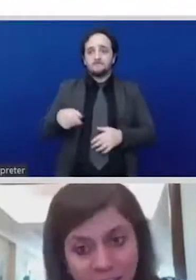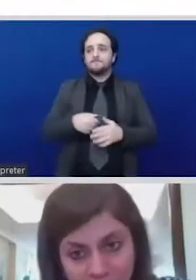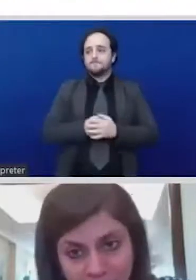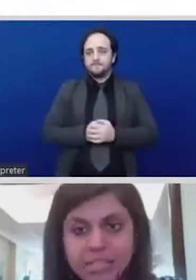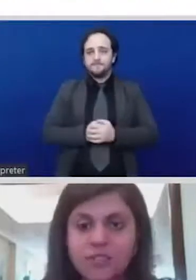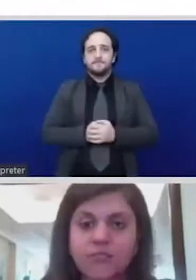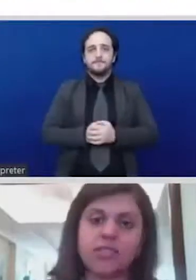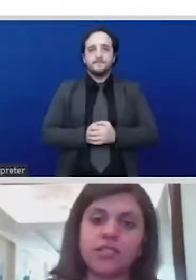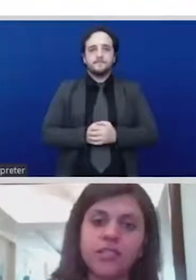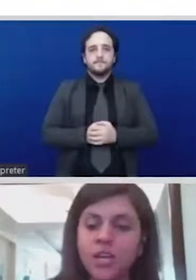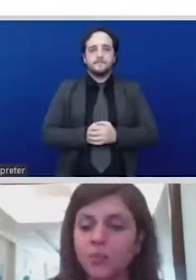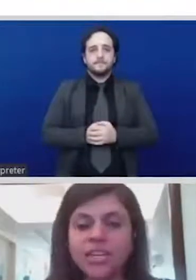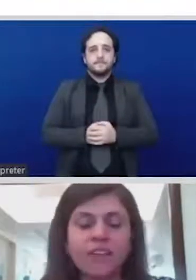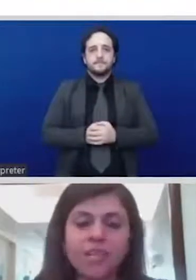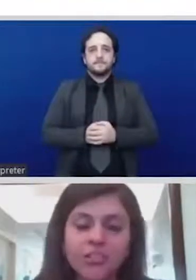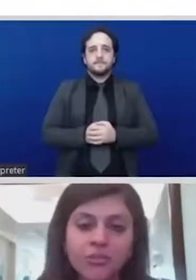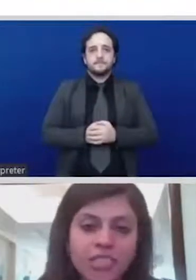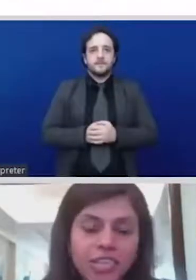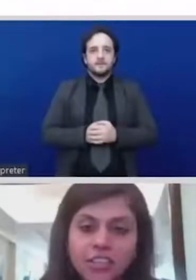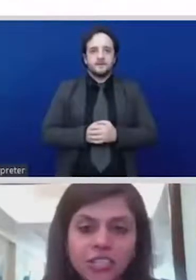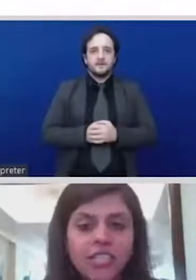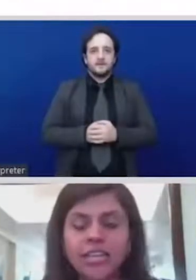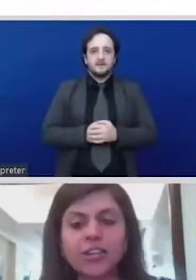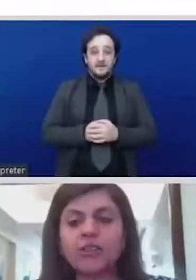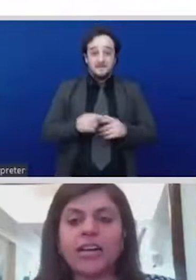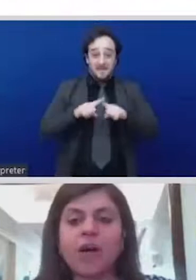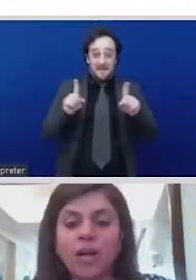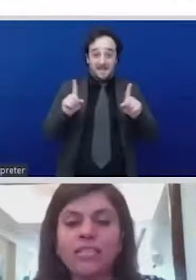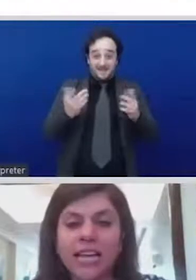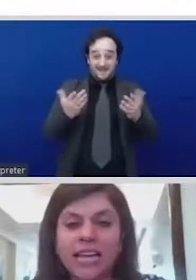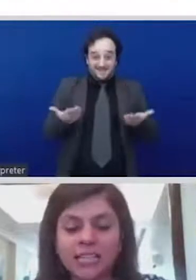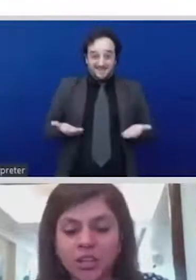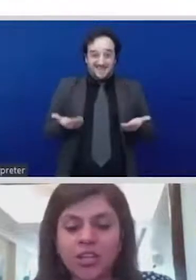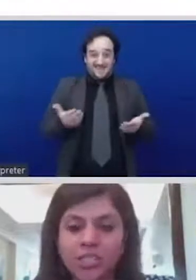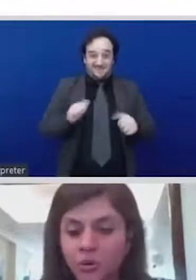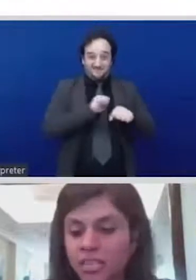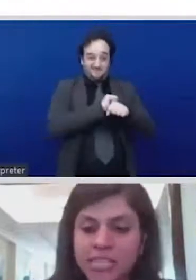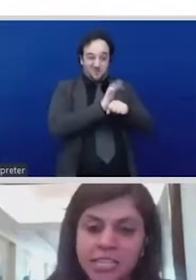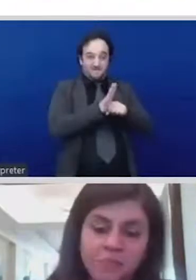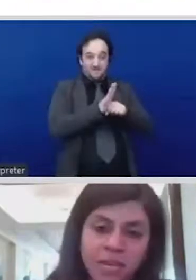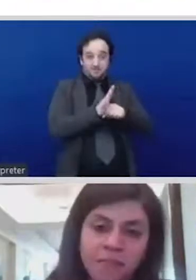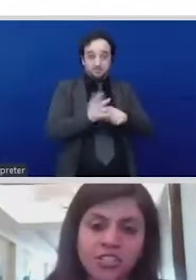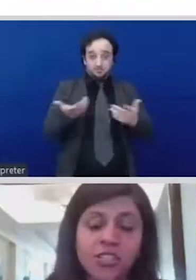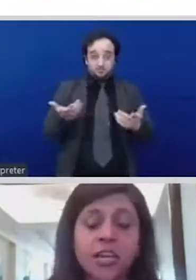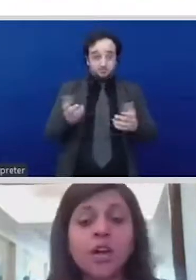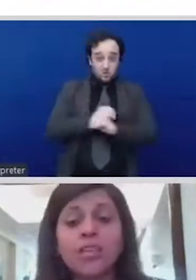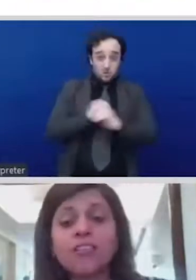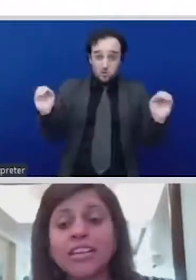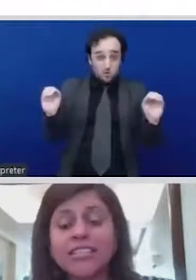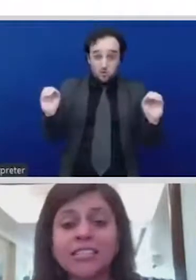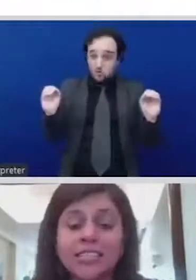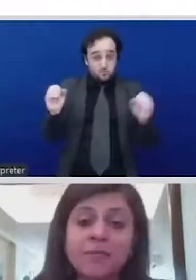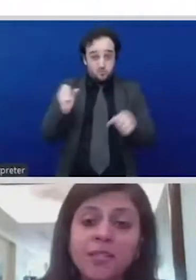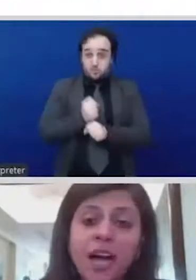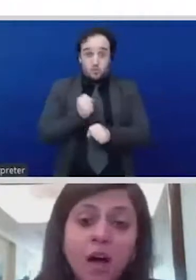increased further but the government you know the state really like you cannot have one size and you cannot say okay these are the main measures without any